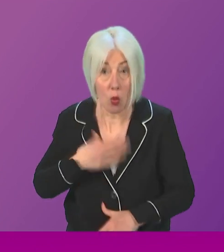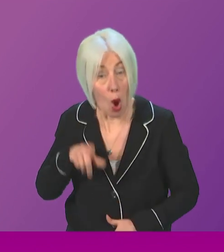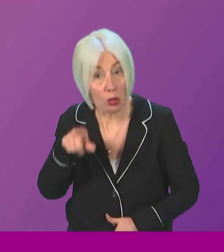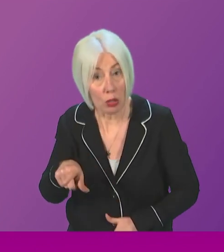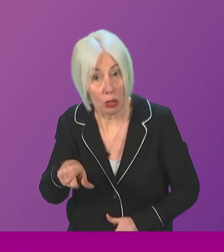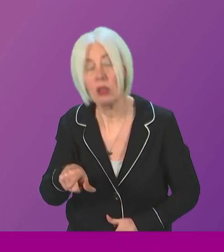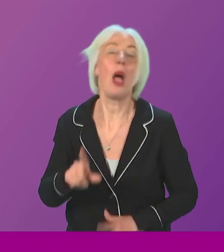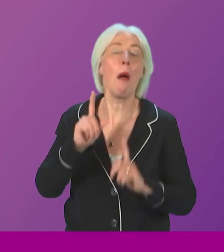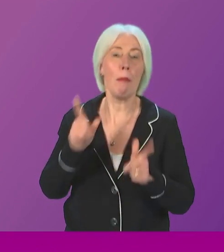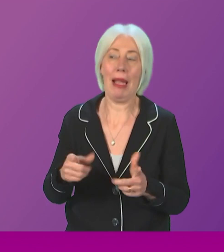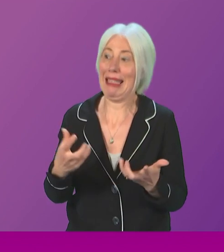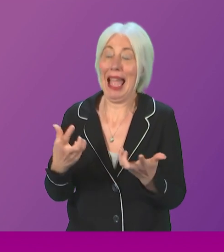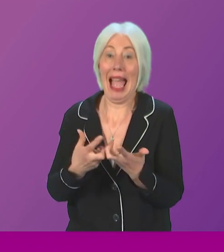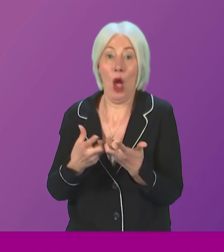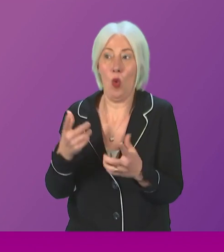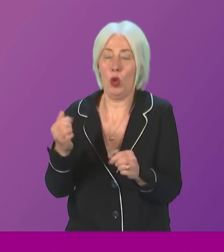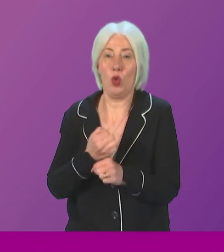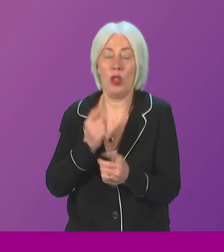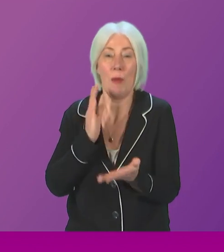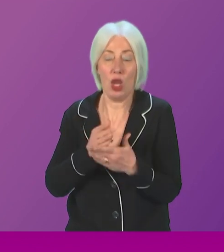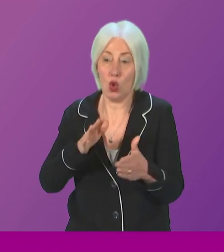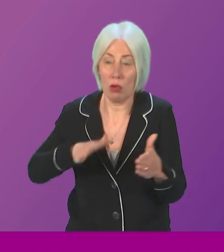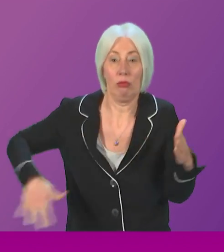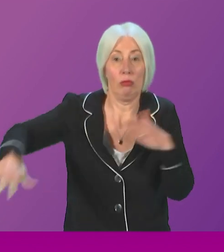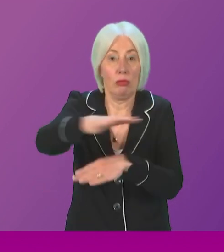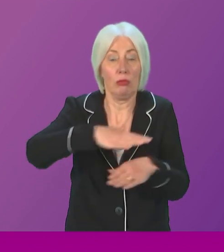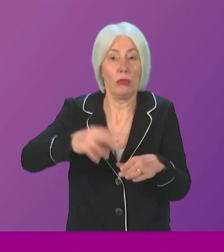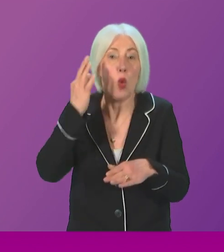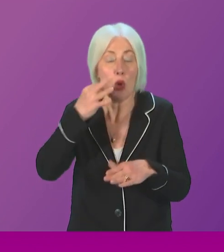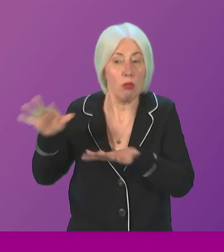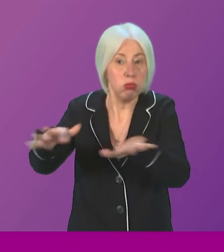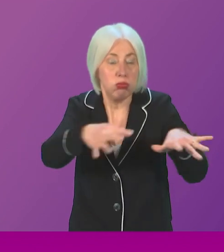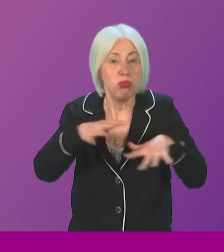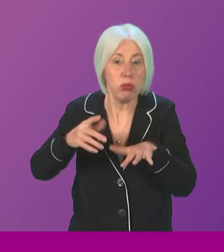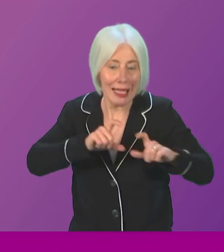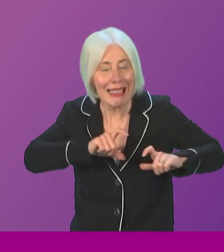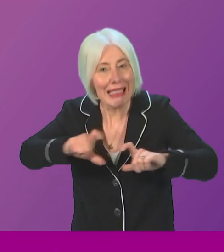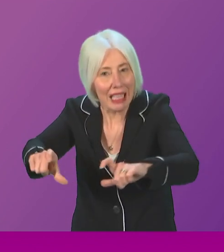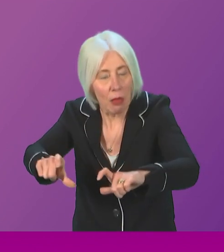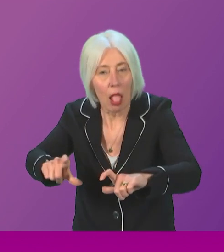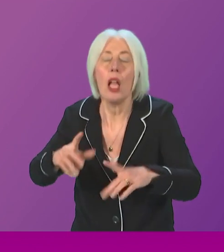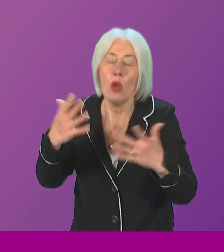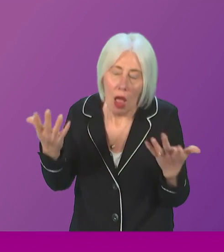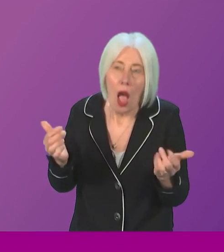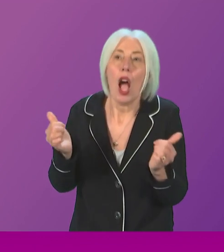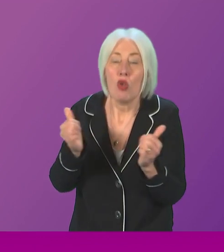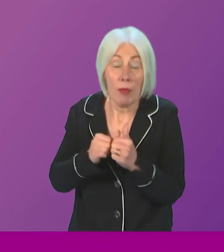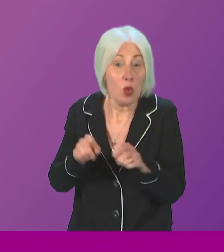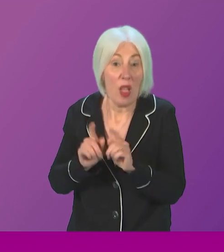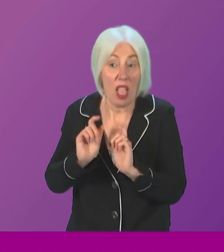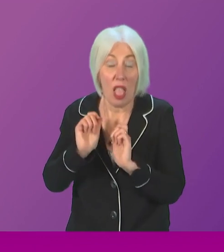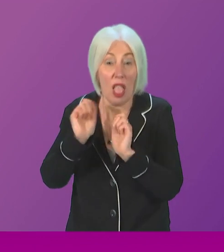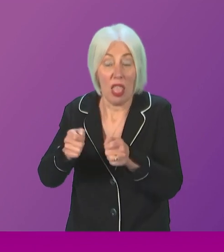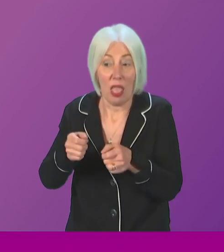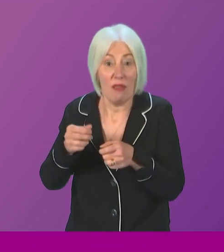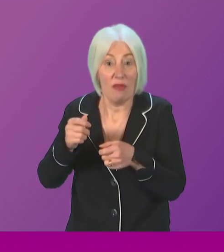But we can only do that, of course, if the marine environment is sustainable. So I do believe there is an agreement there. And of course, our fishing communities, our island